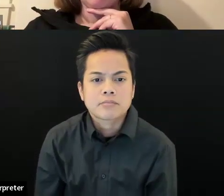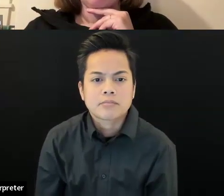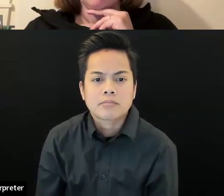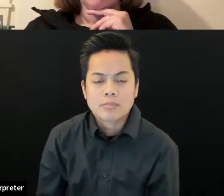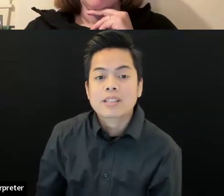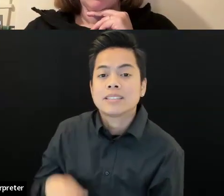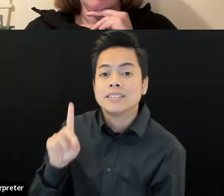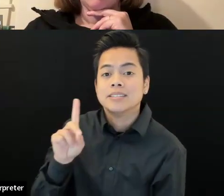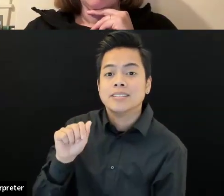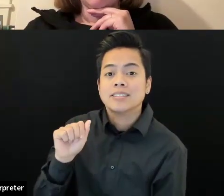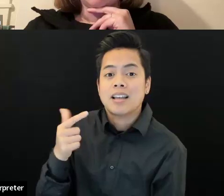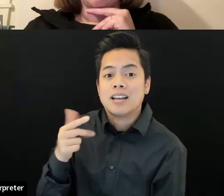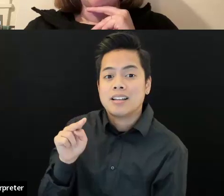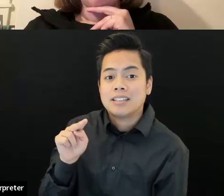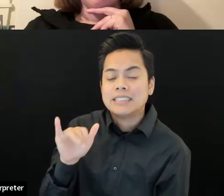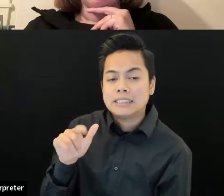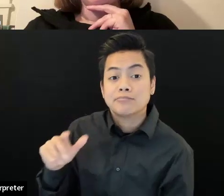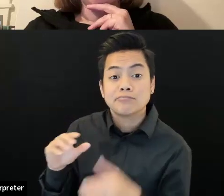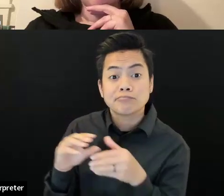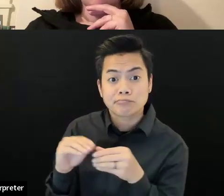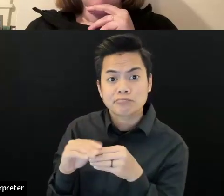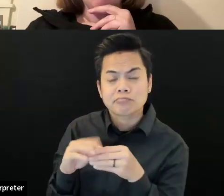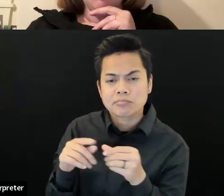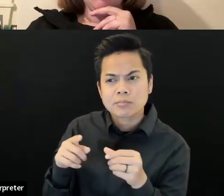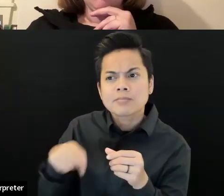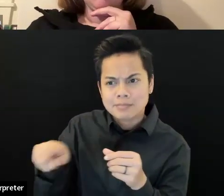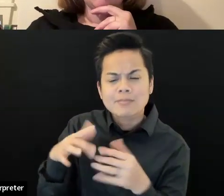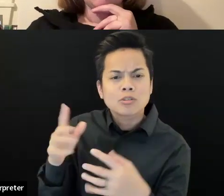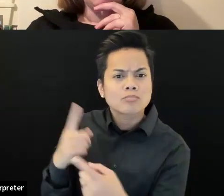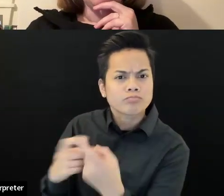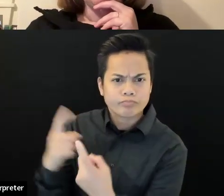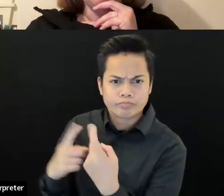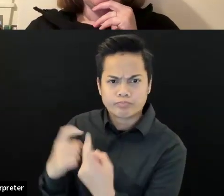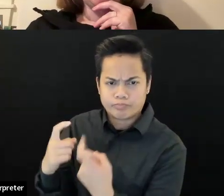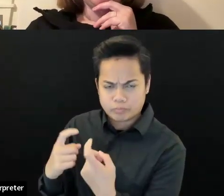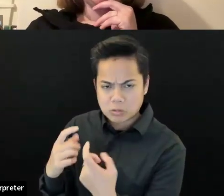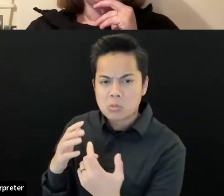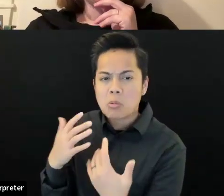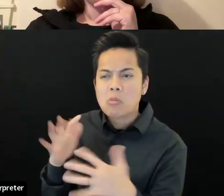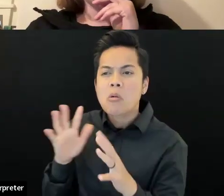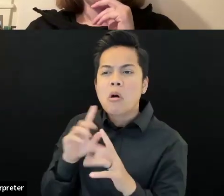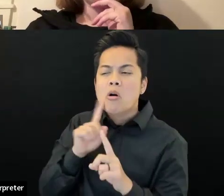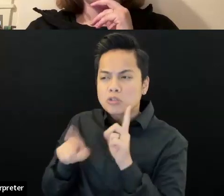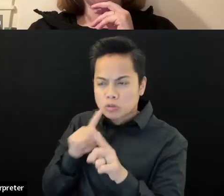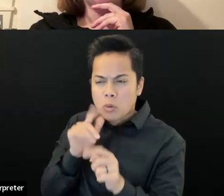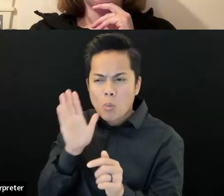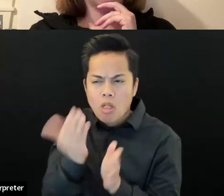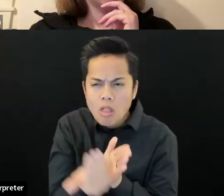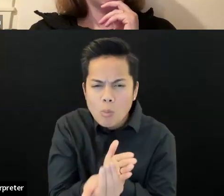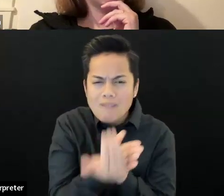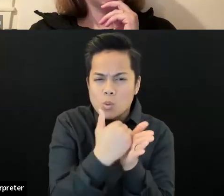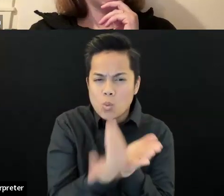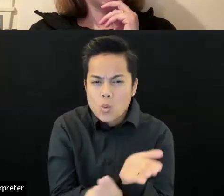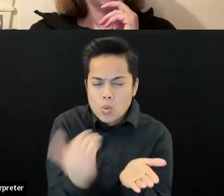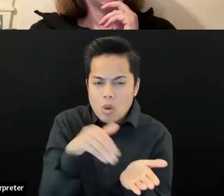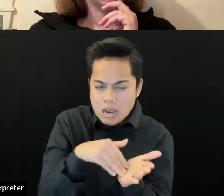just go over them quickly again. Who will manage programming? Mika, you want to talk about that one? Can you make